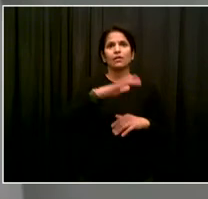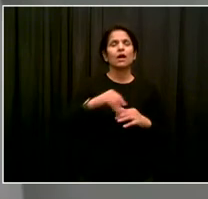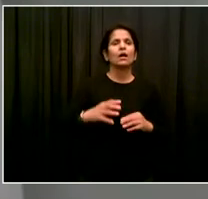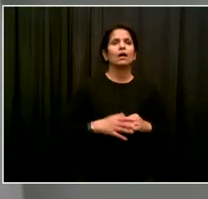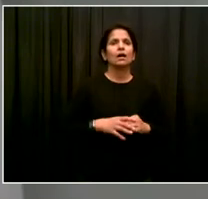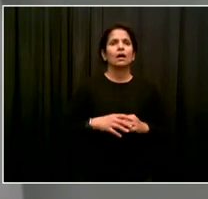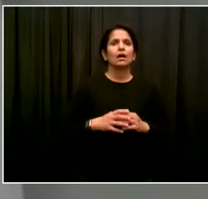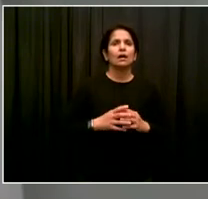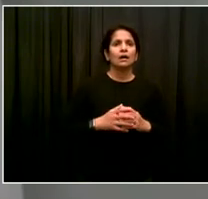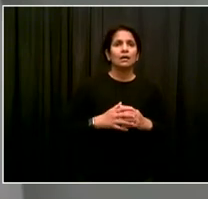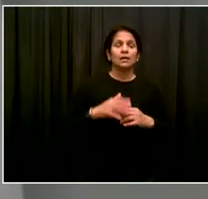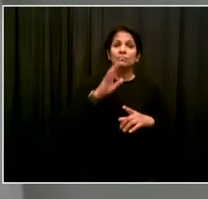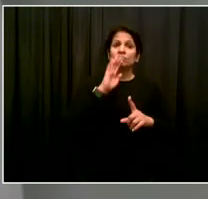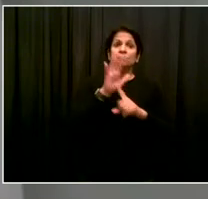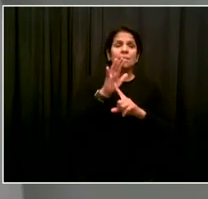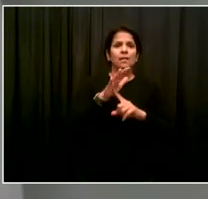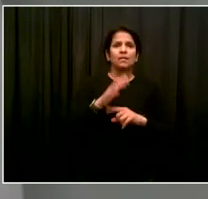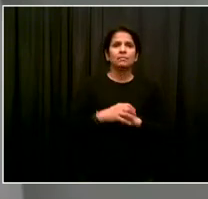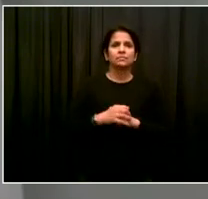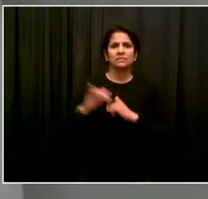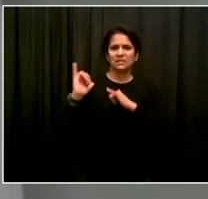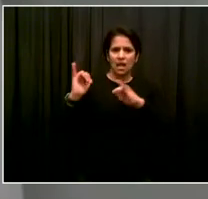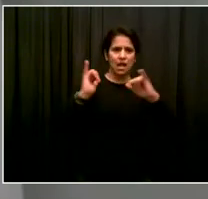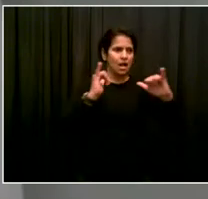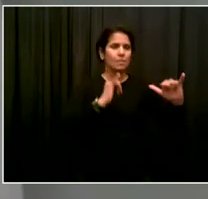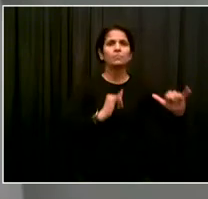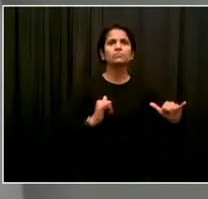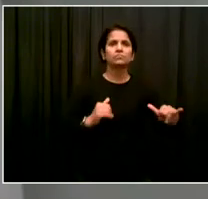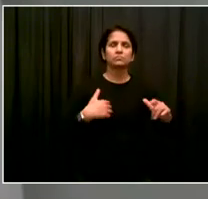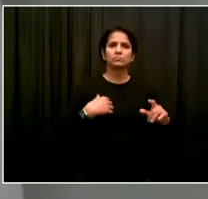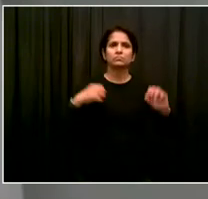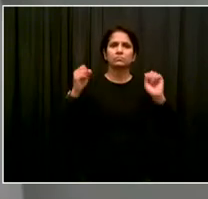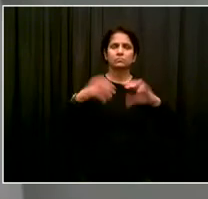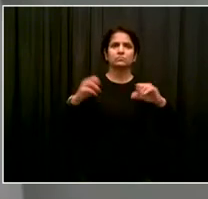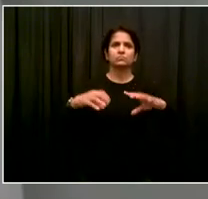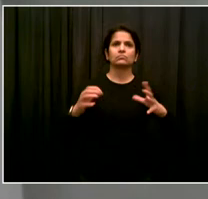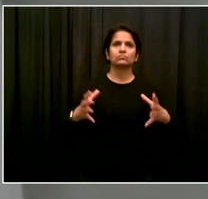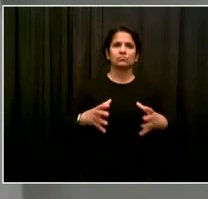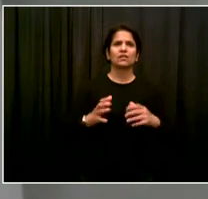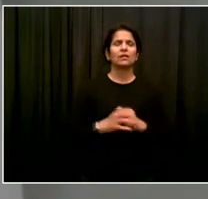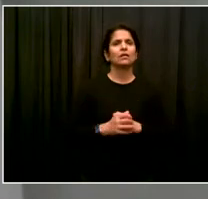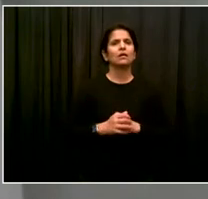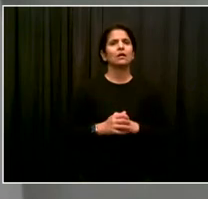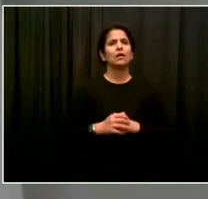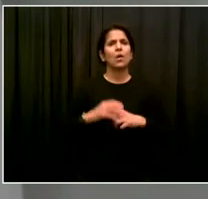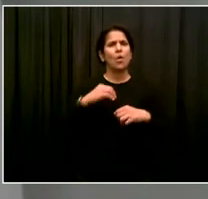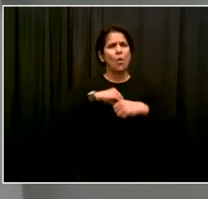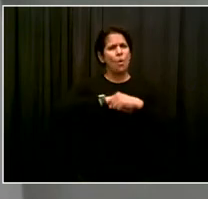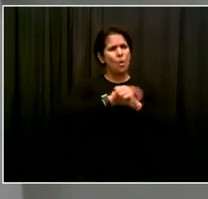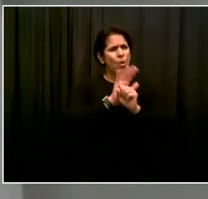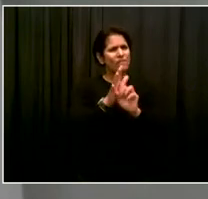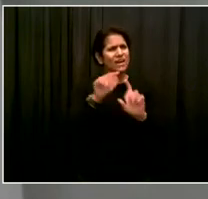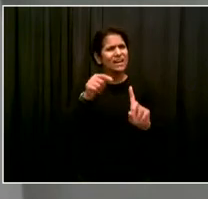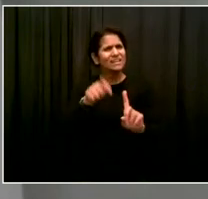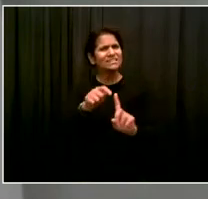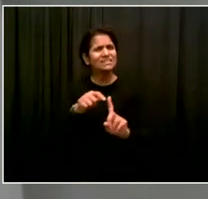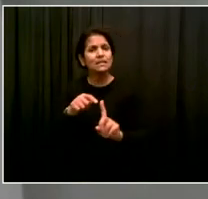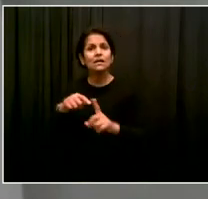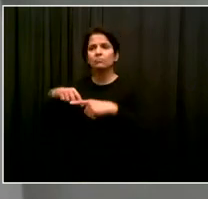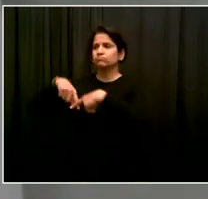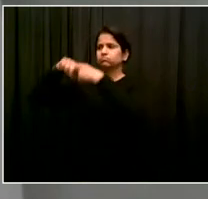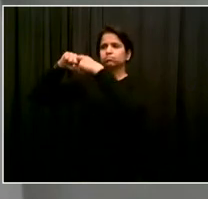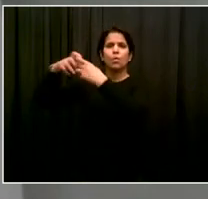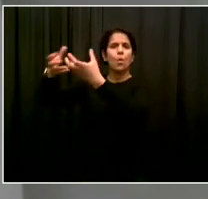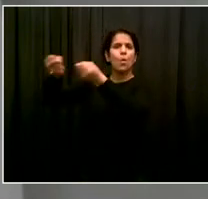devastated to see the loss of the program during the pandemic. We set up our own site here and in other places